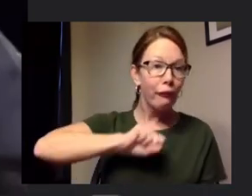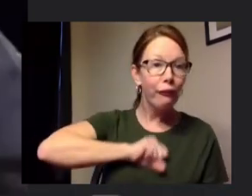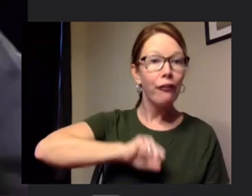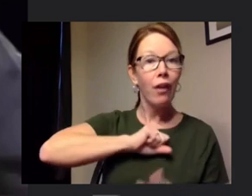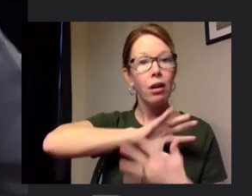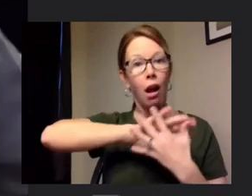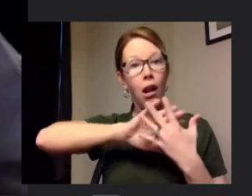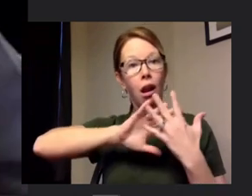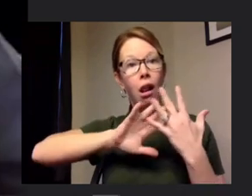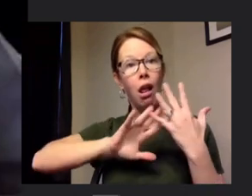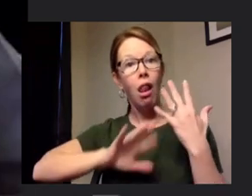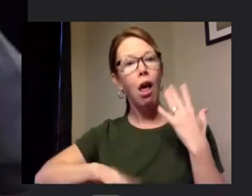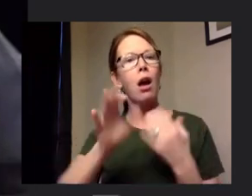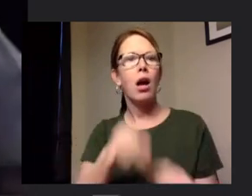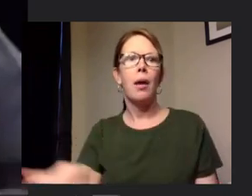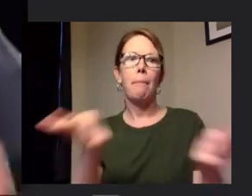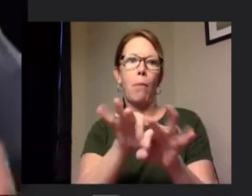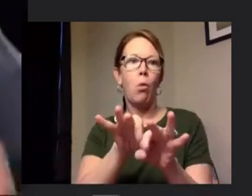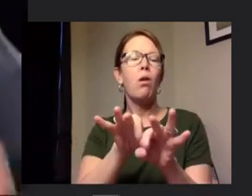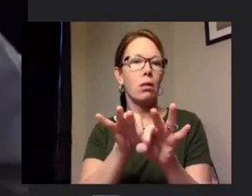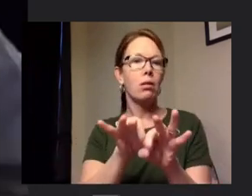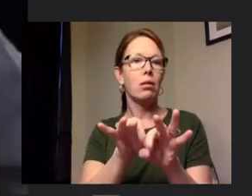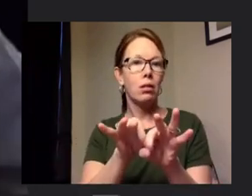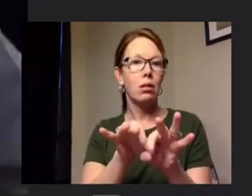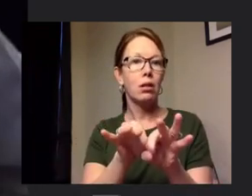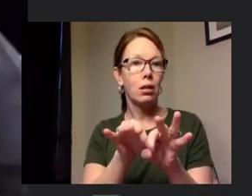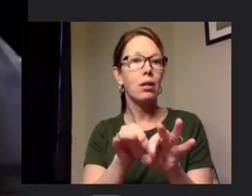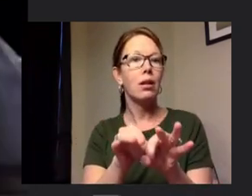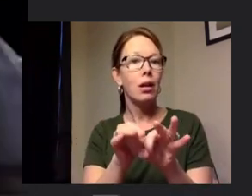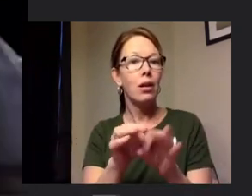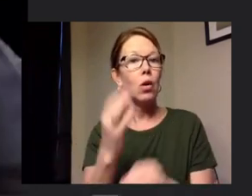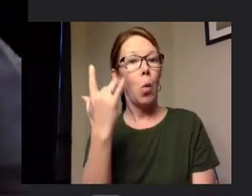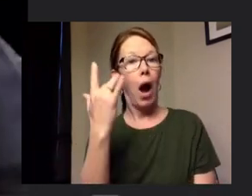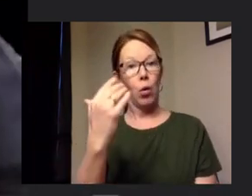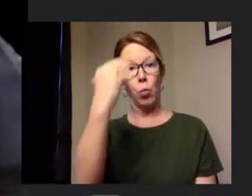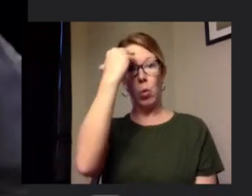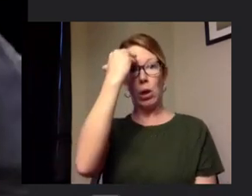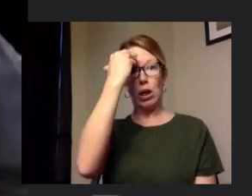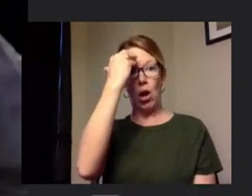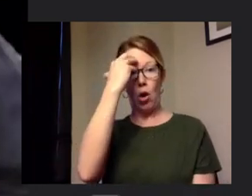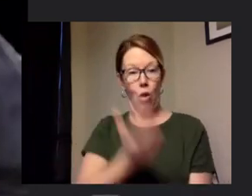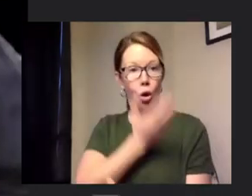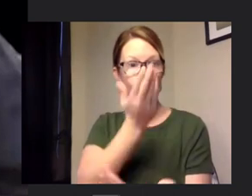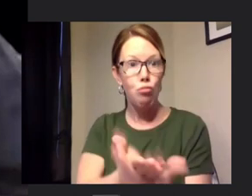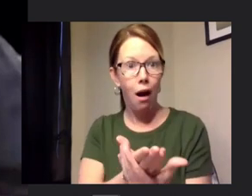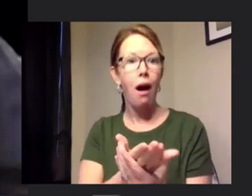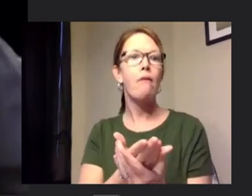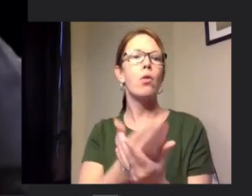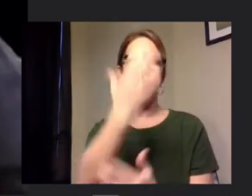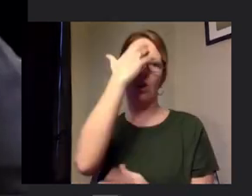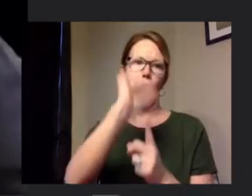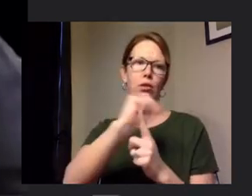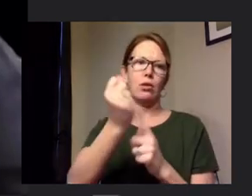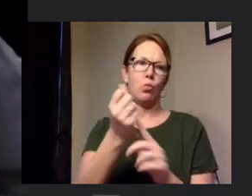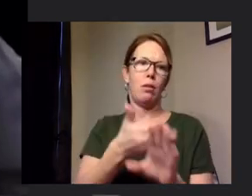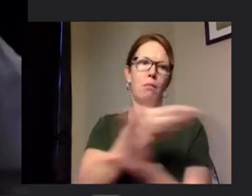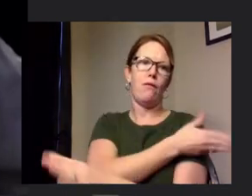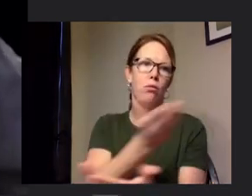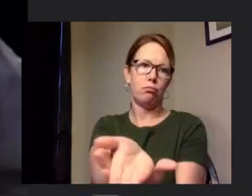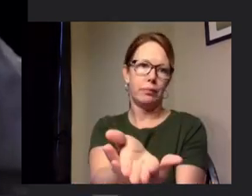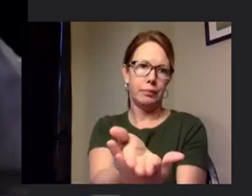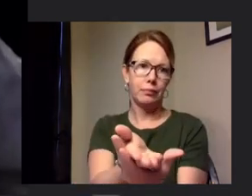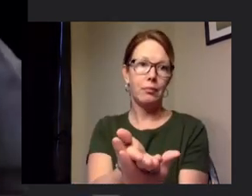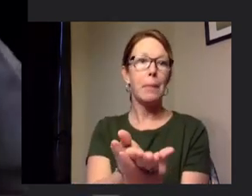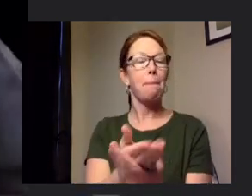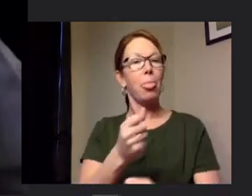these questions are important for us for law enforcement so that we know what we're getting into uh and we're properly prepared when